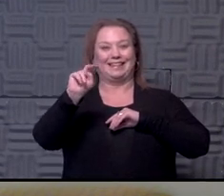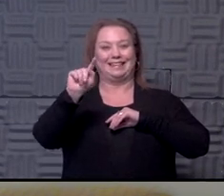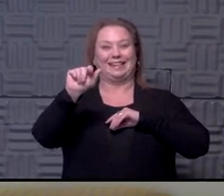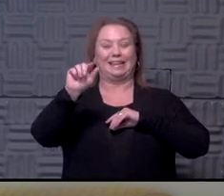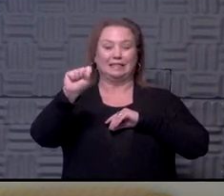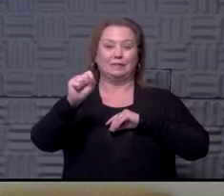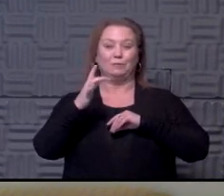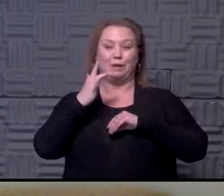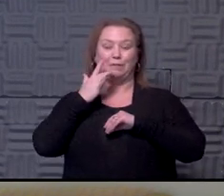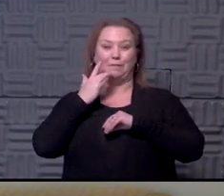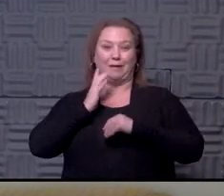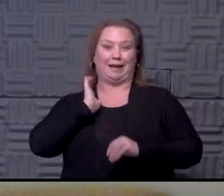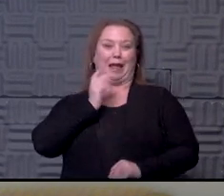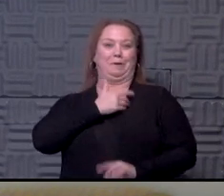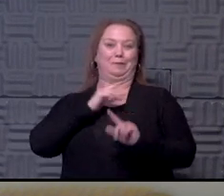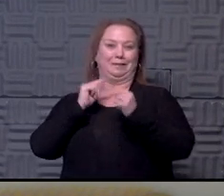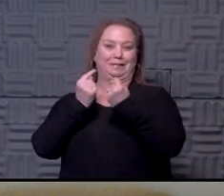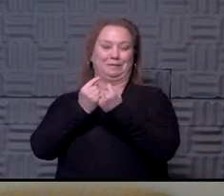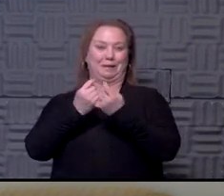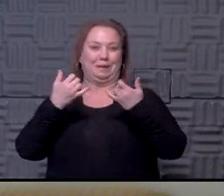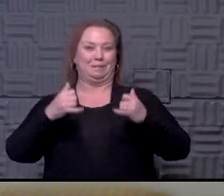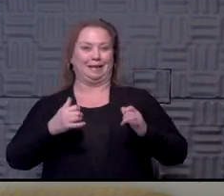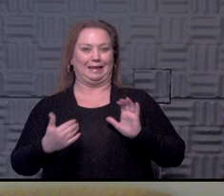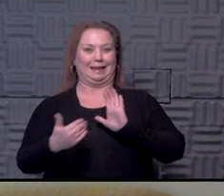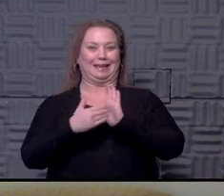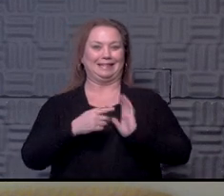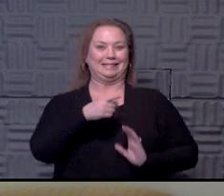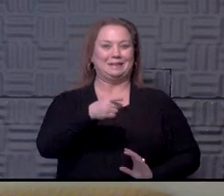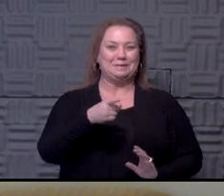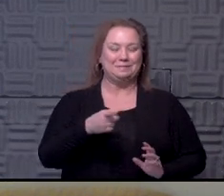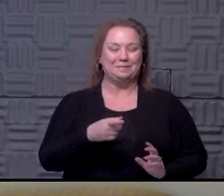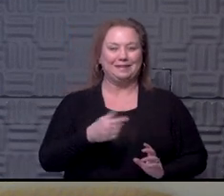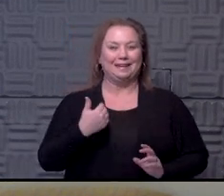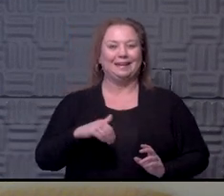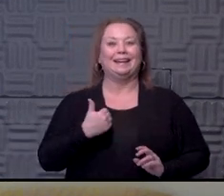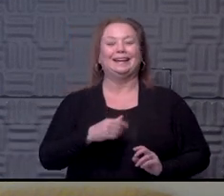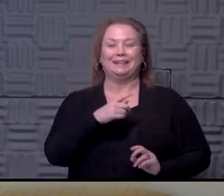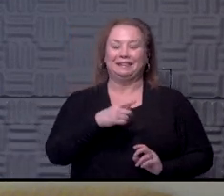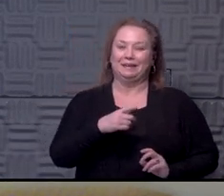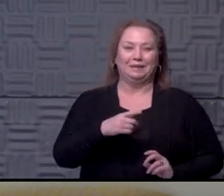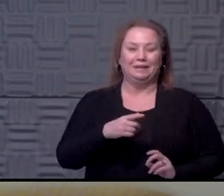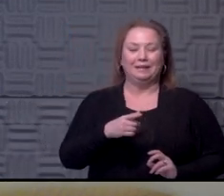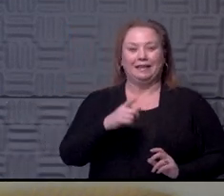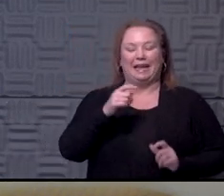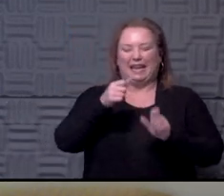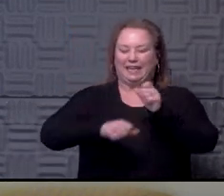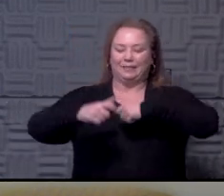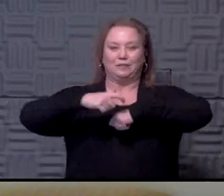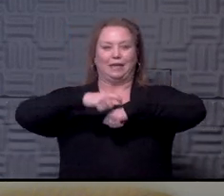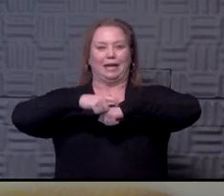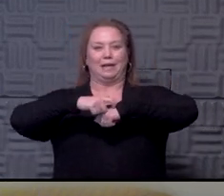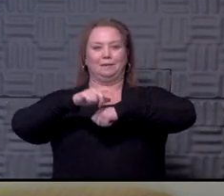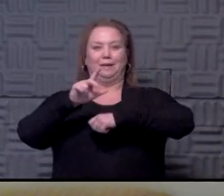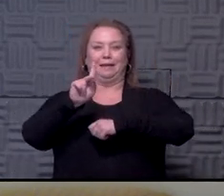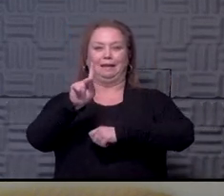rather him on our team than playing against him, given the fact that every time he played in Coffman Stadium, he hit about two